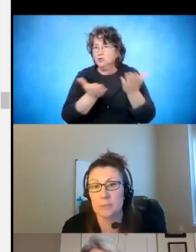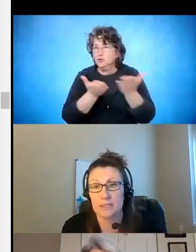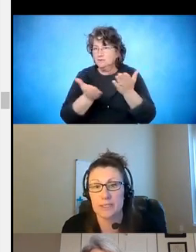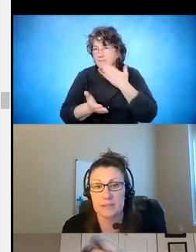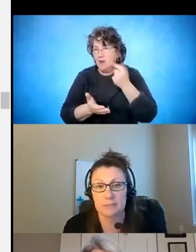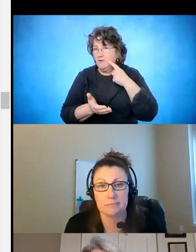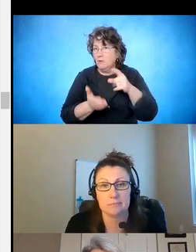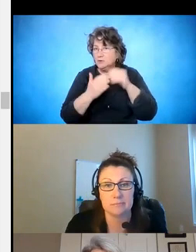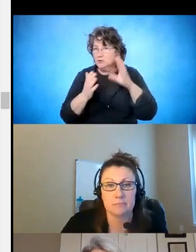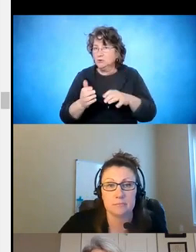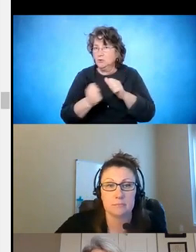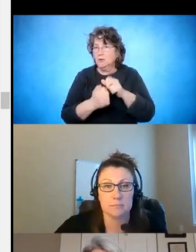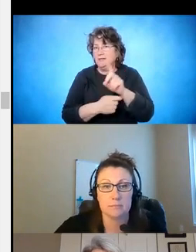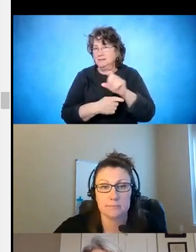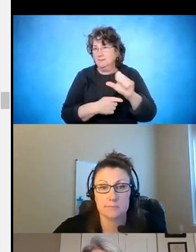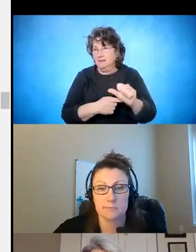with disabilities.